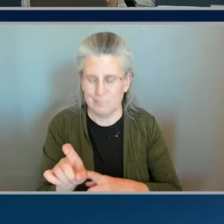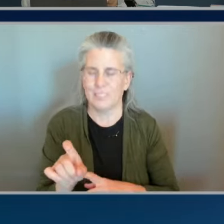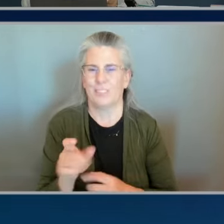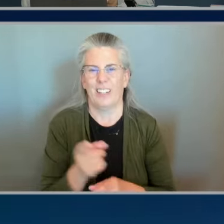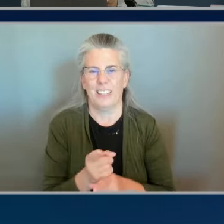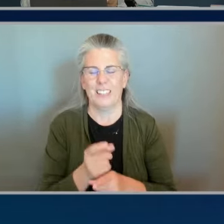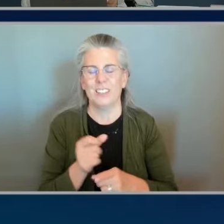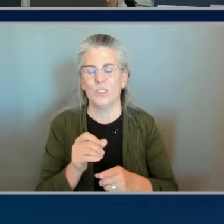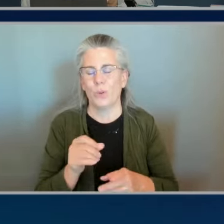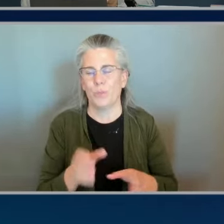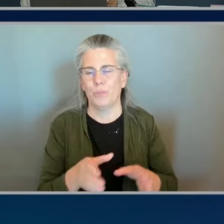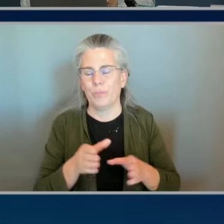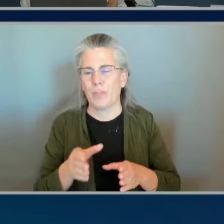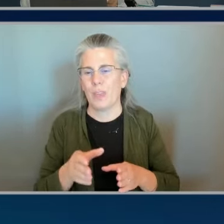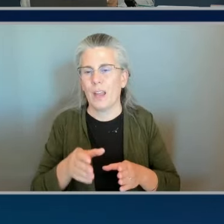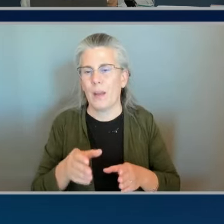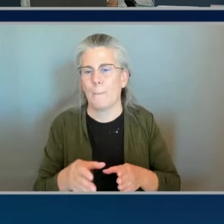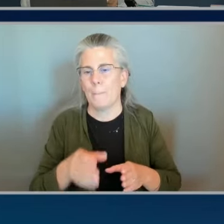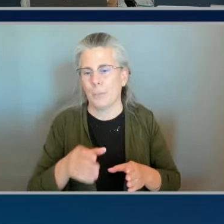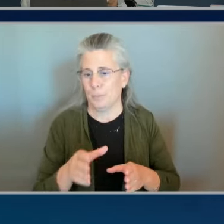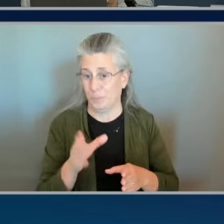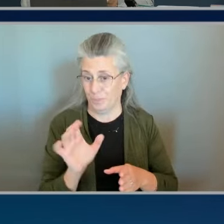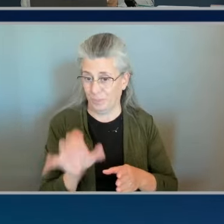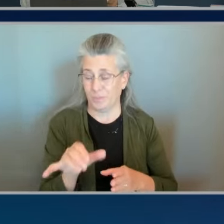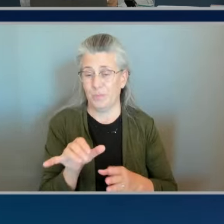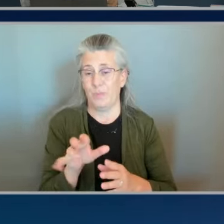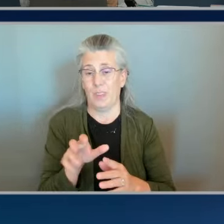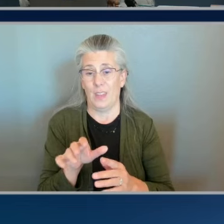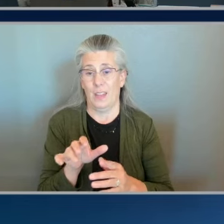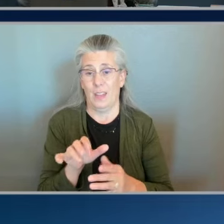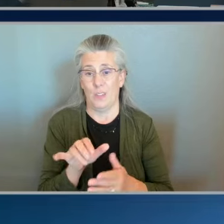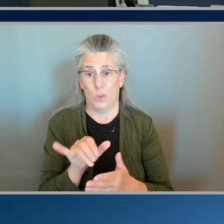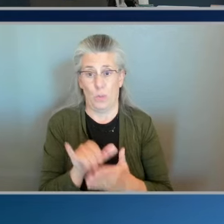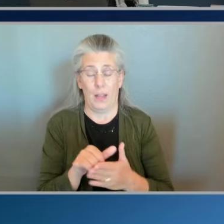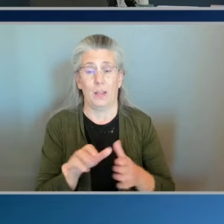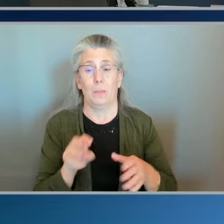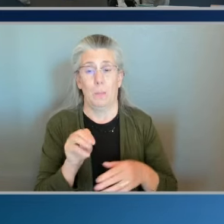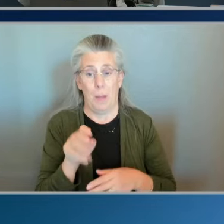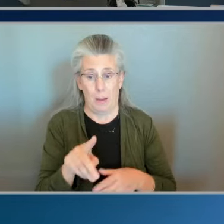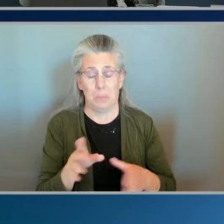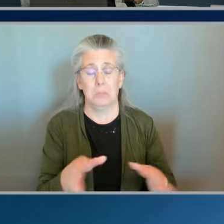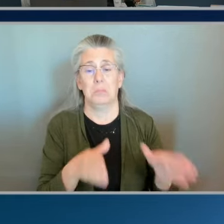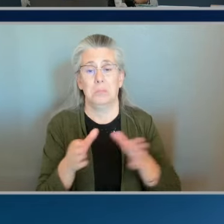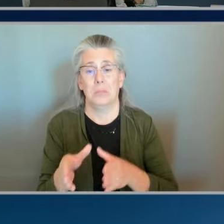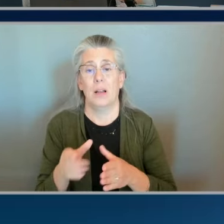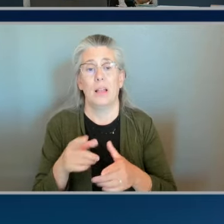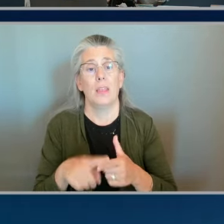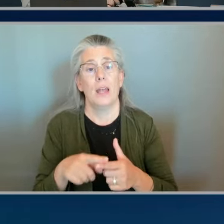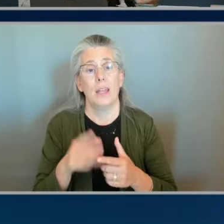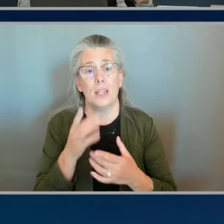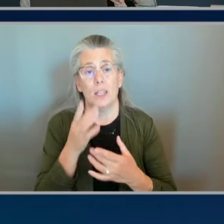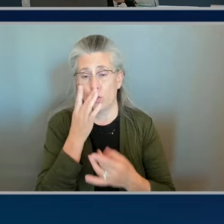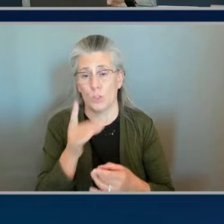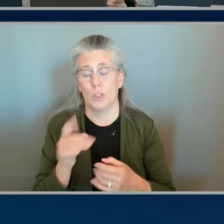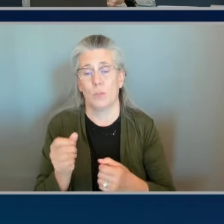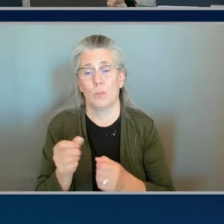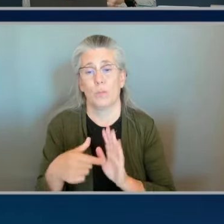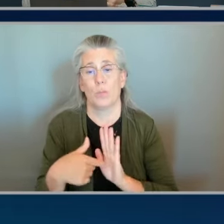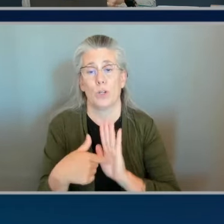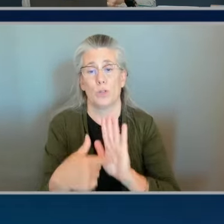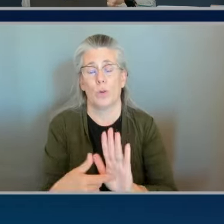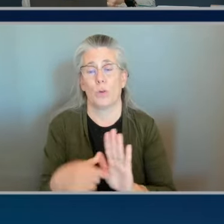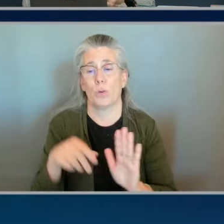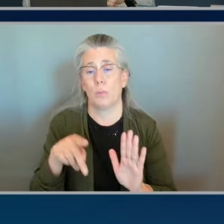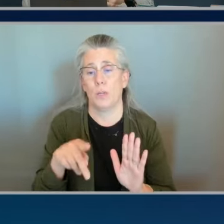the the magic behind um all of this so interestingly enough it also brings forward our poi content from our website so